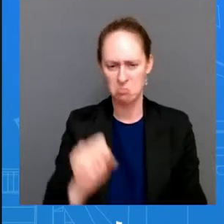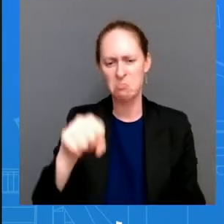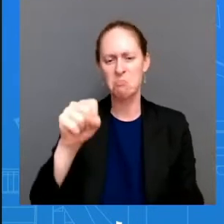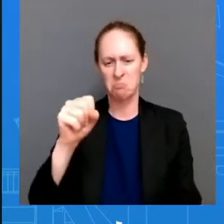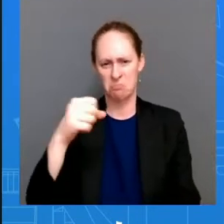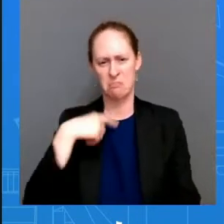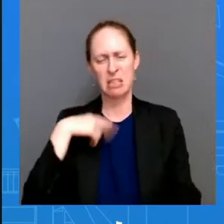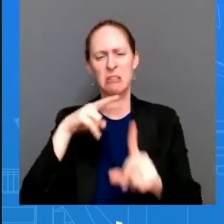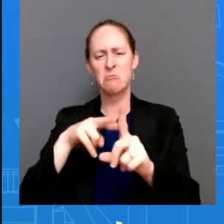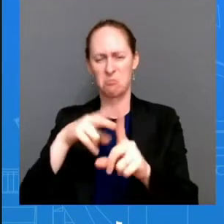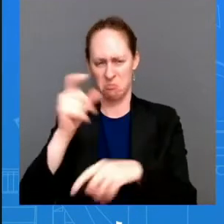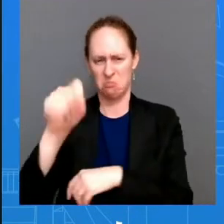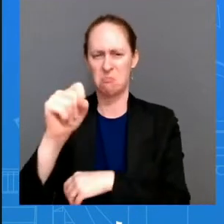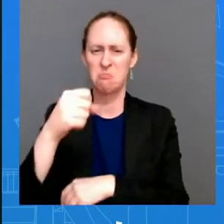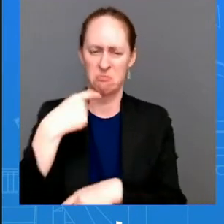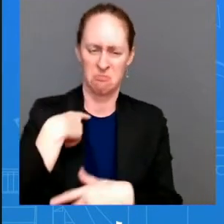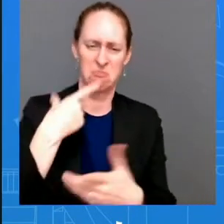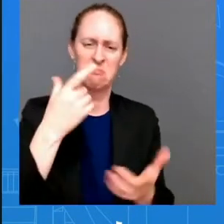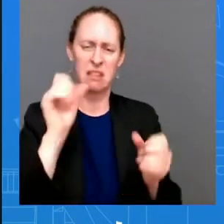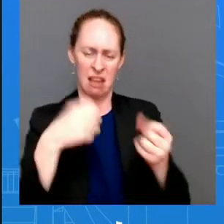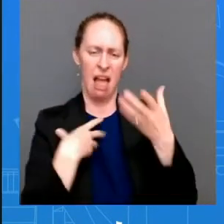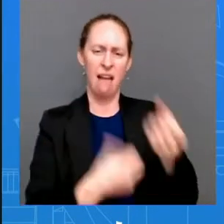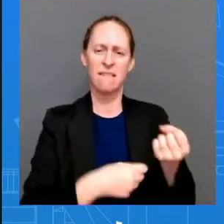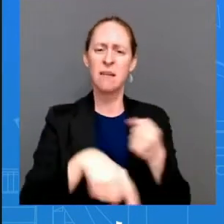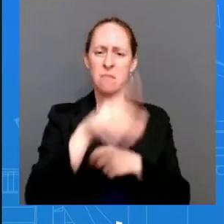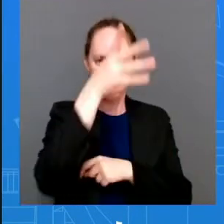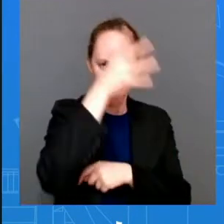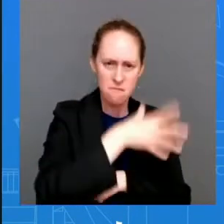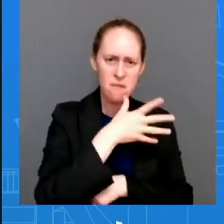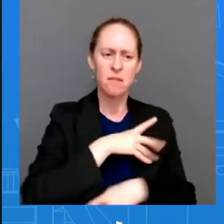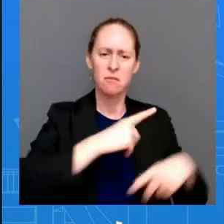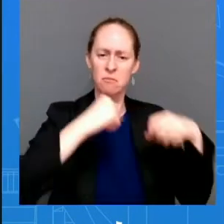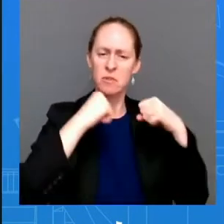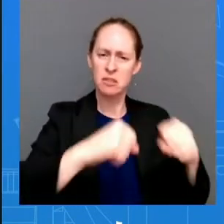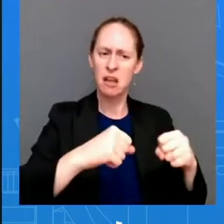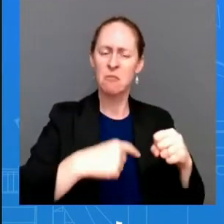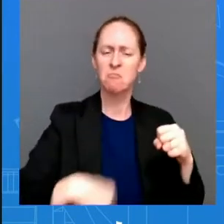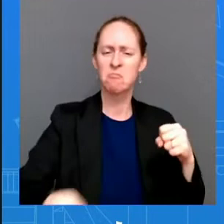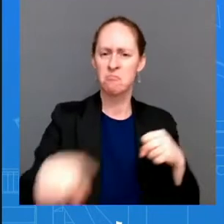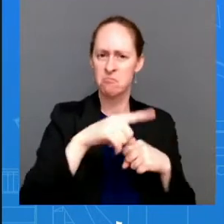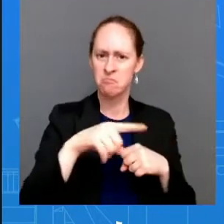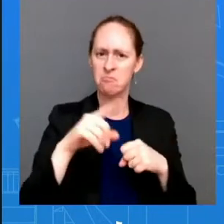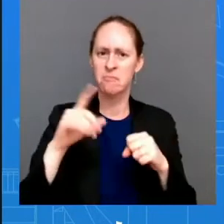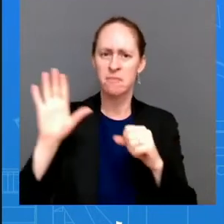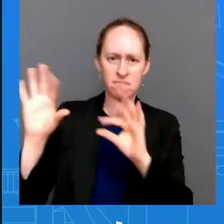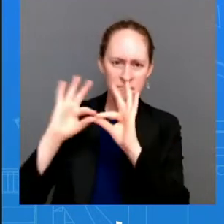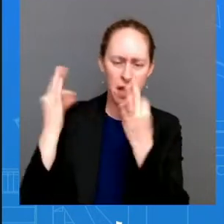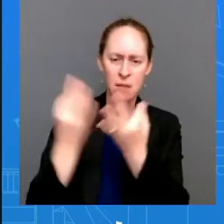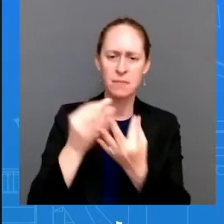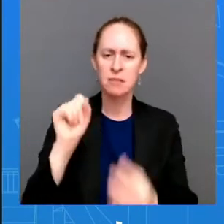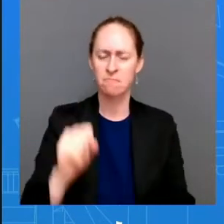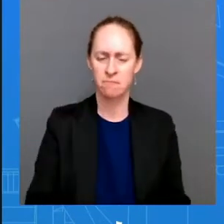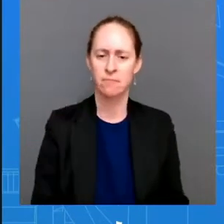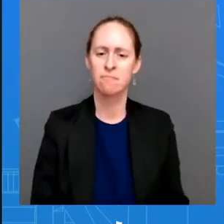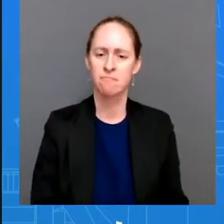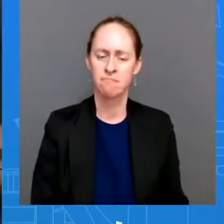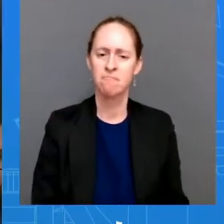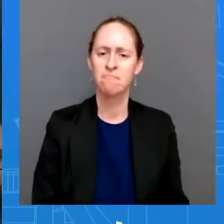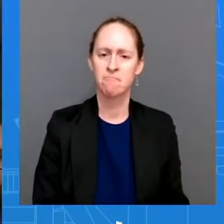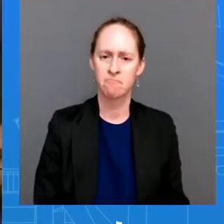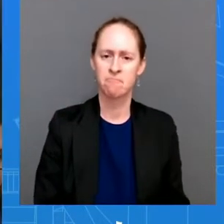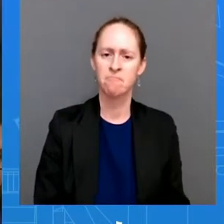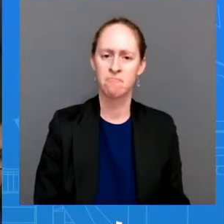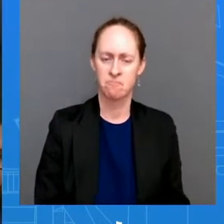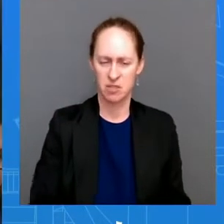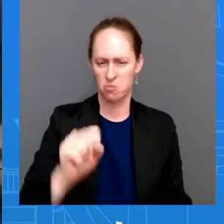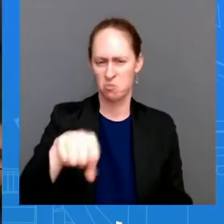him and his family so he does have confidence in them and the department of defense yes of course he has confidence in the department of defense finally the last